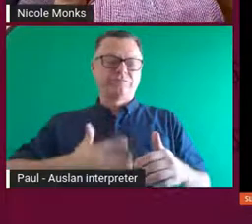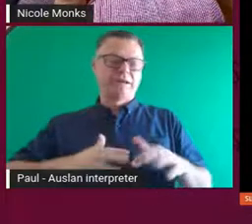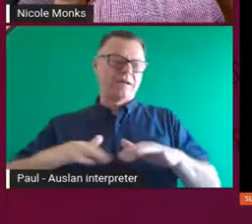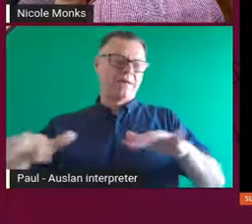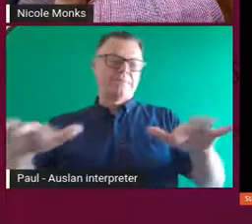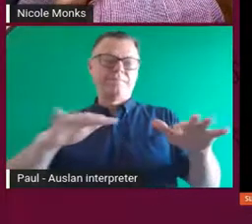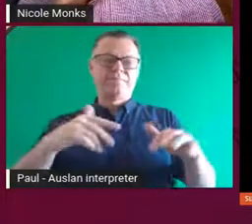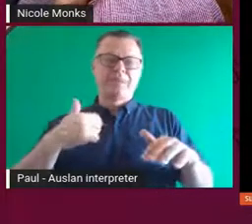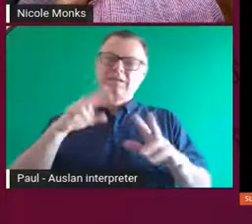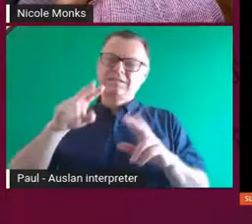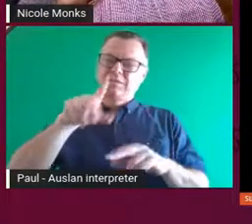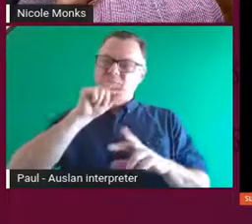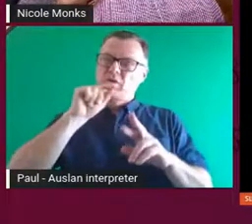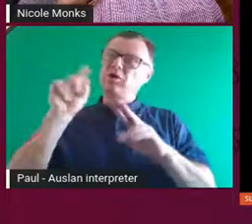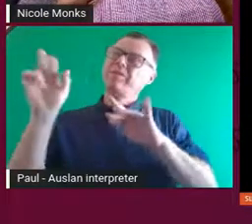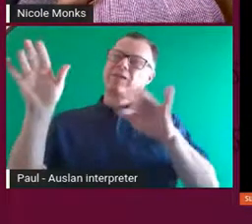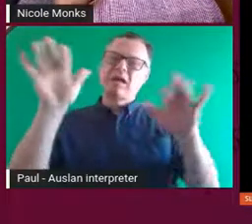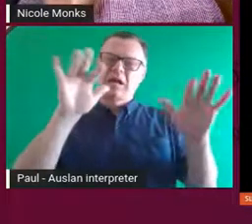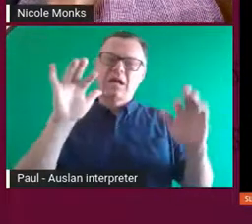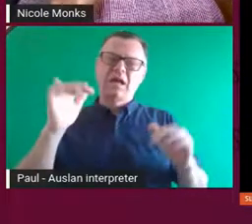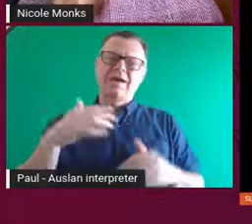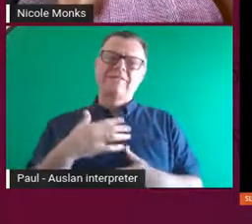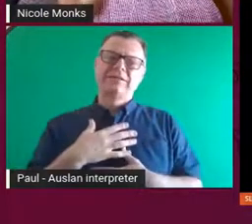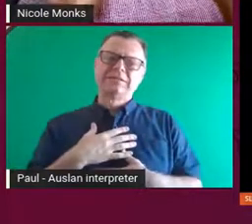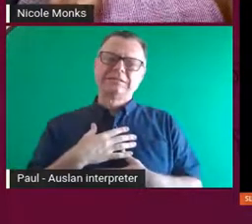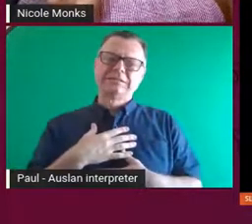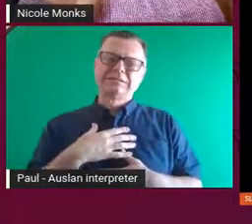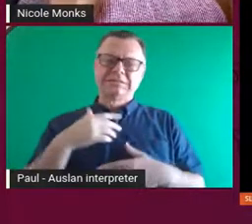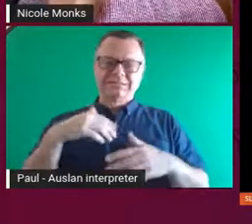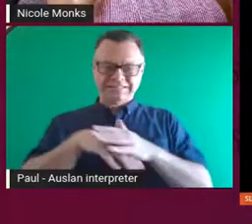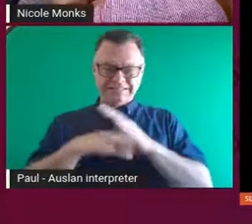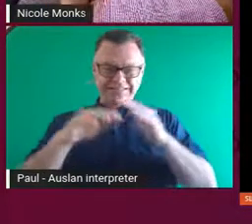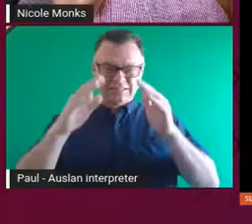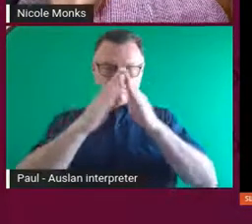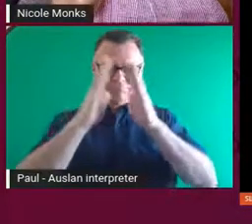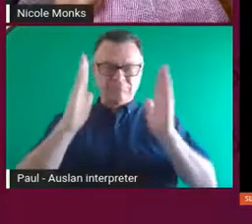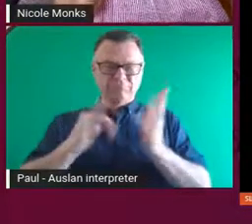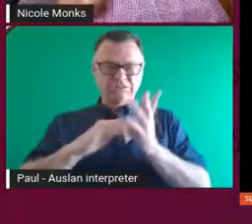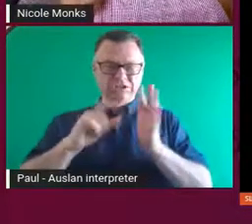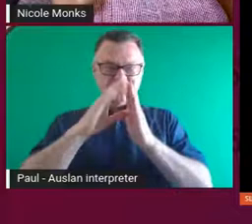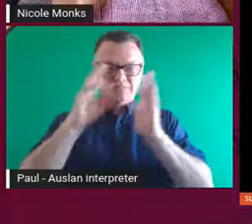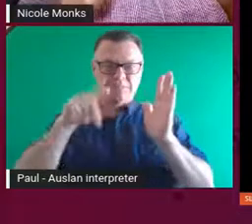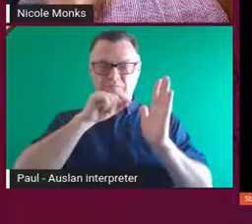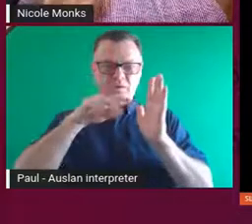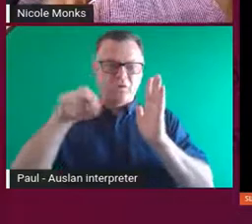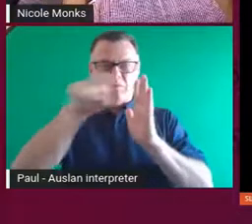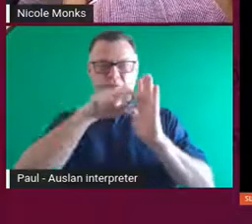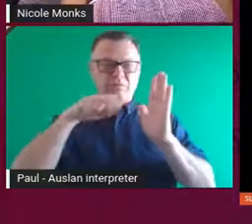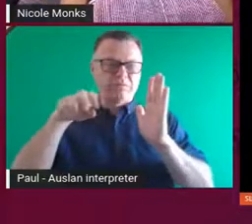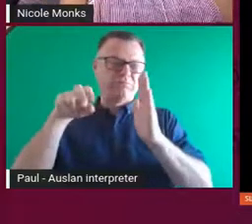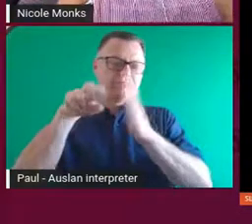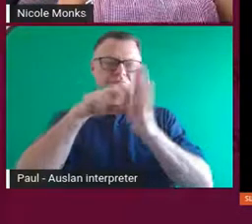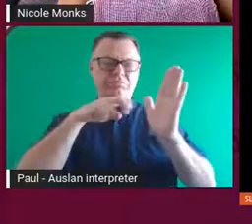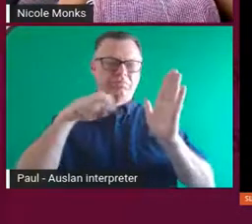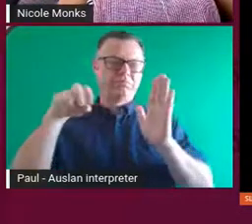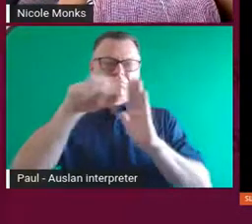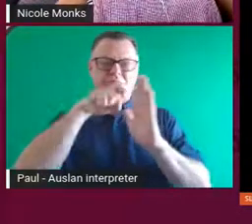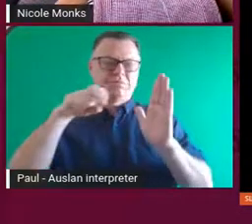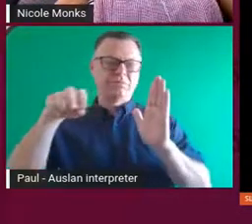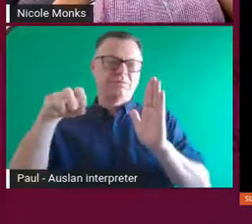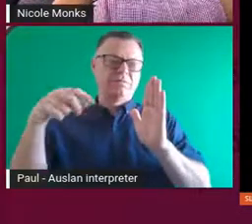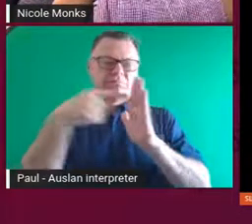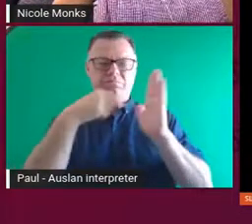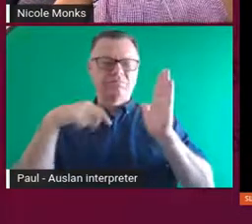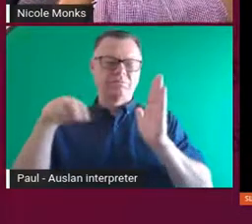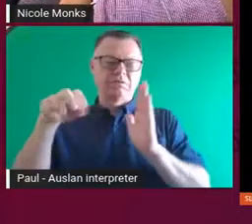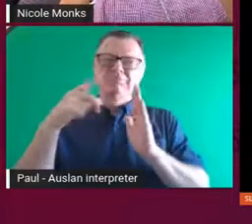I was like, oh, no, it's trapped. It's trapped in the shed. You know, how can I help? And